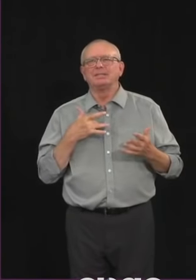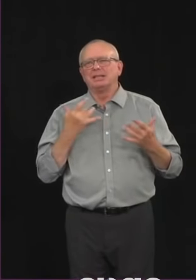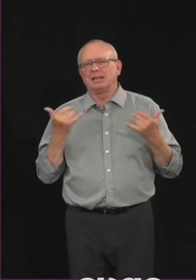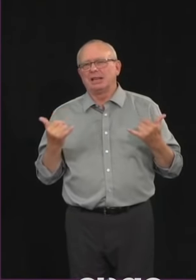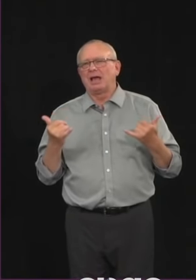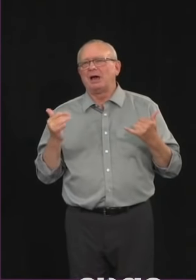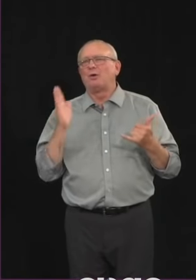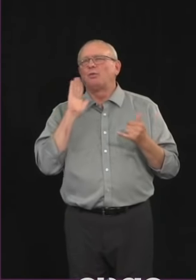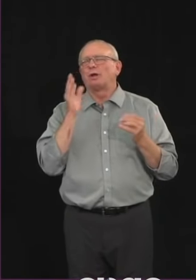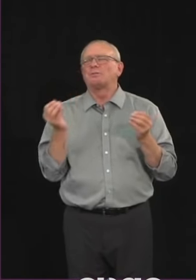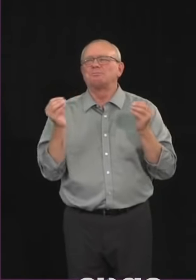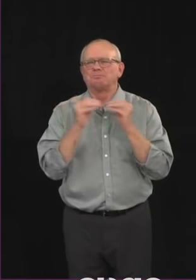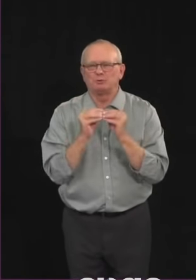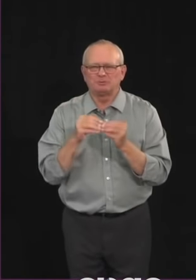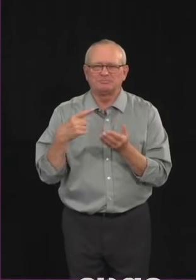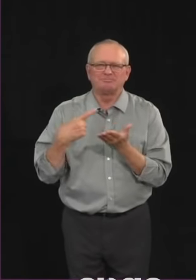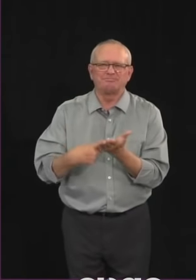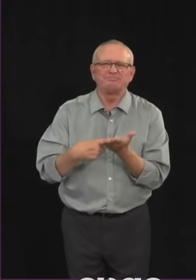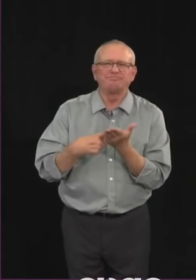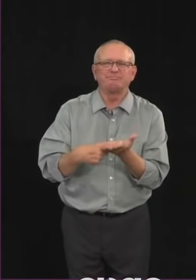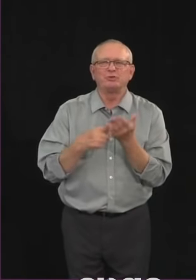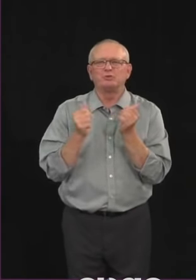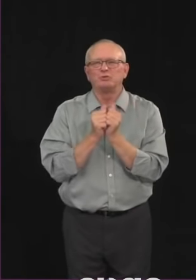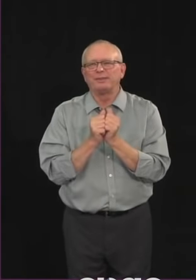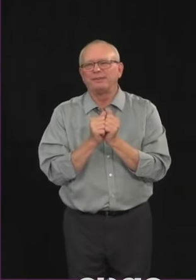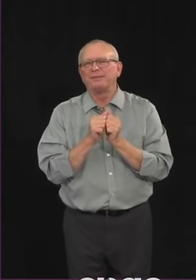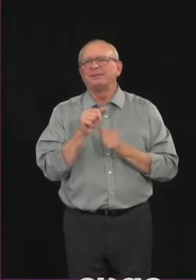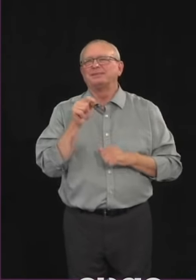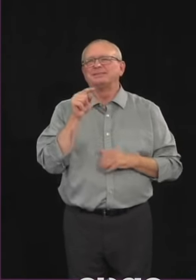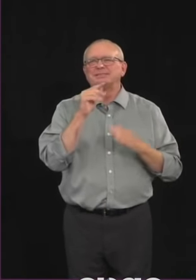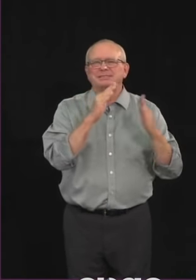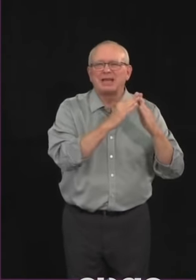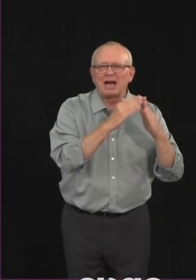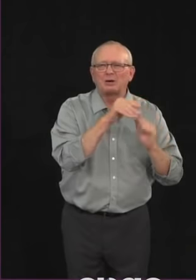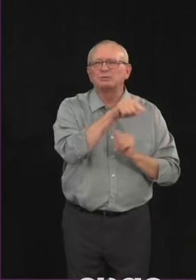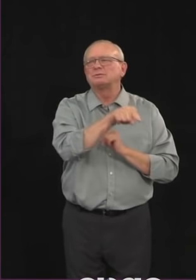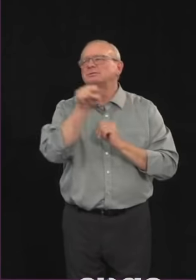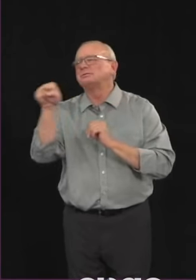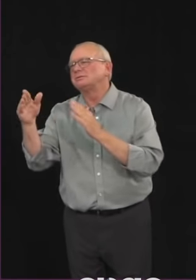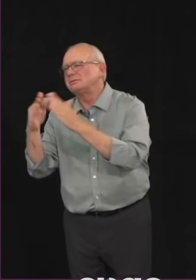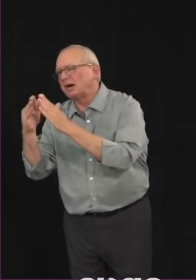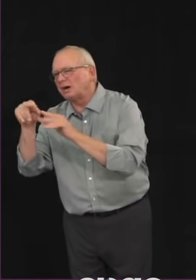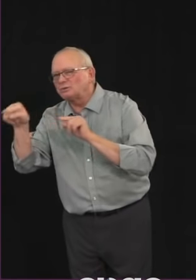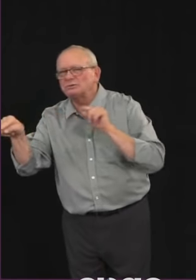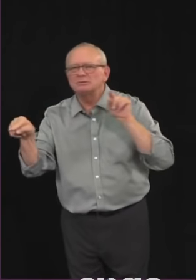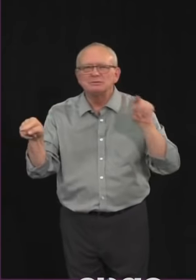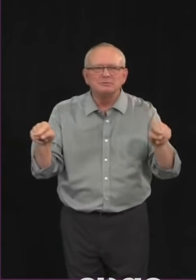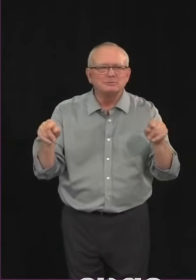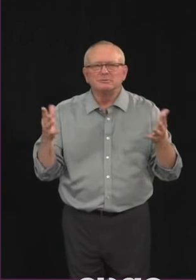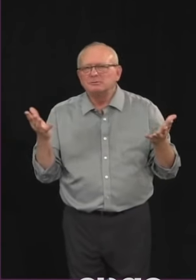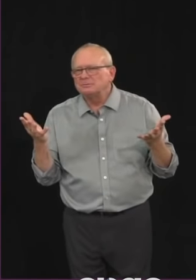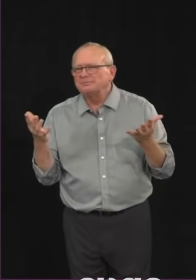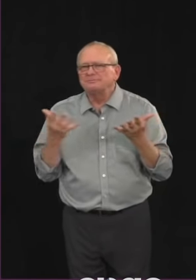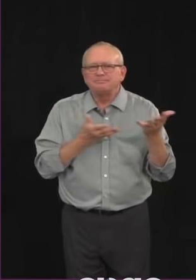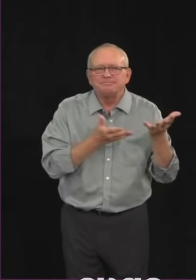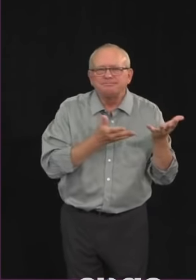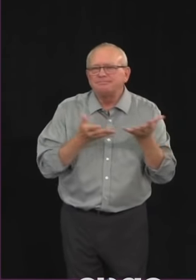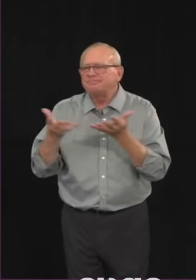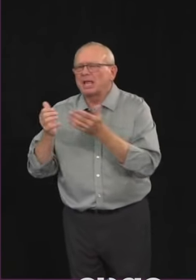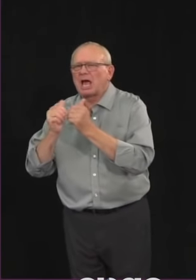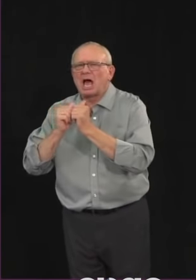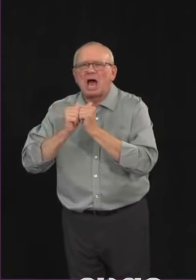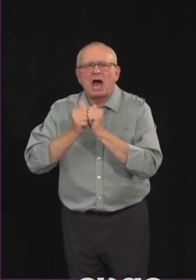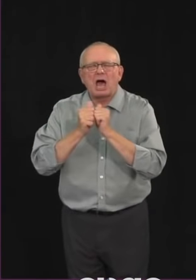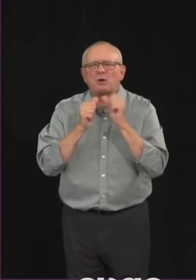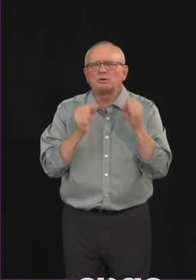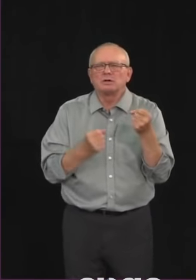conversations with us and so I think it would be premature to talk about specifics or how we could um give any additional